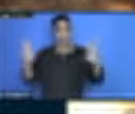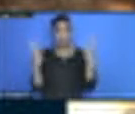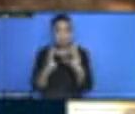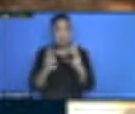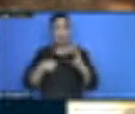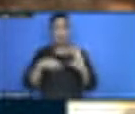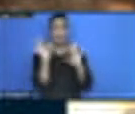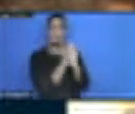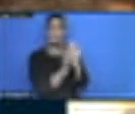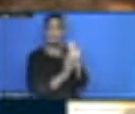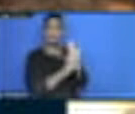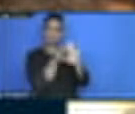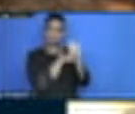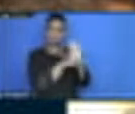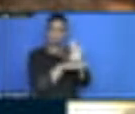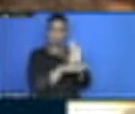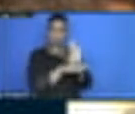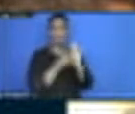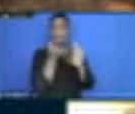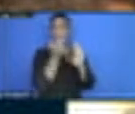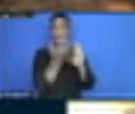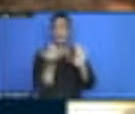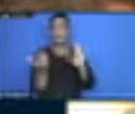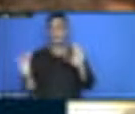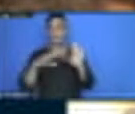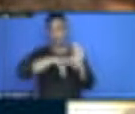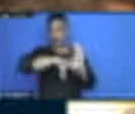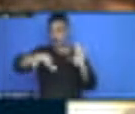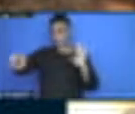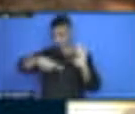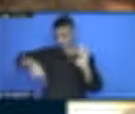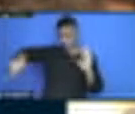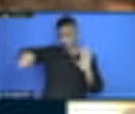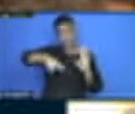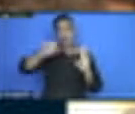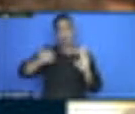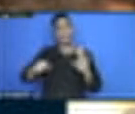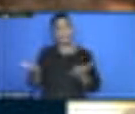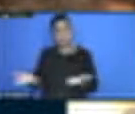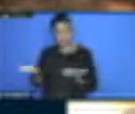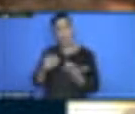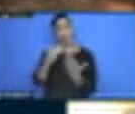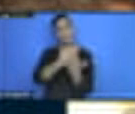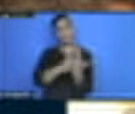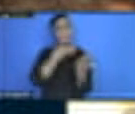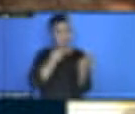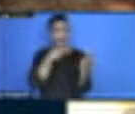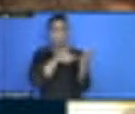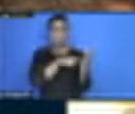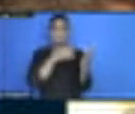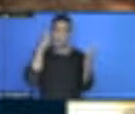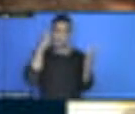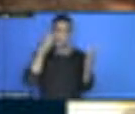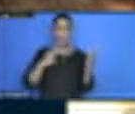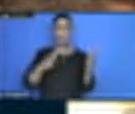country, that will help us to do have a sort of education in all urban centers and